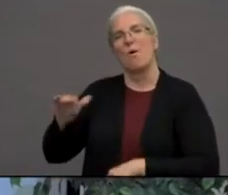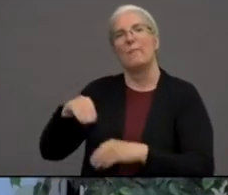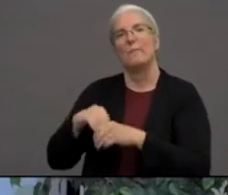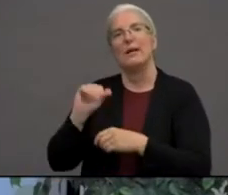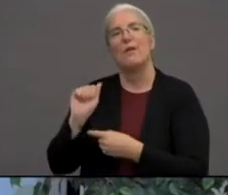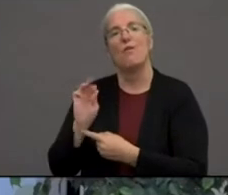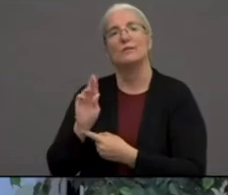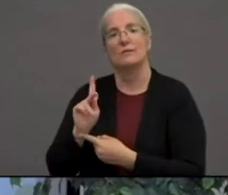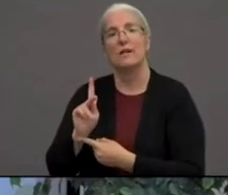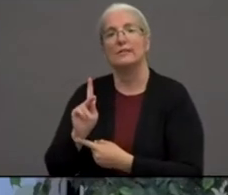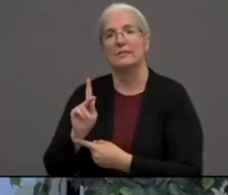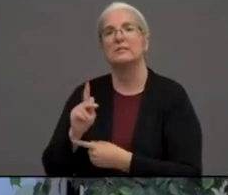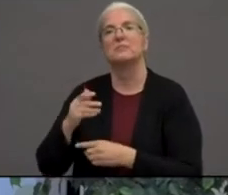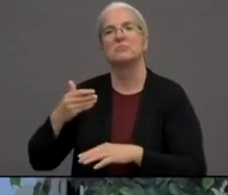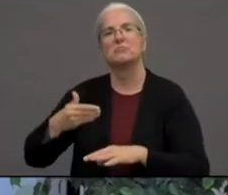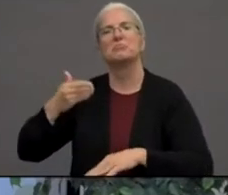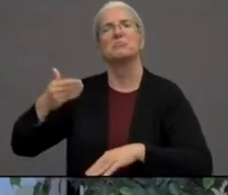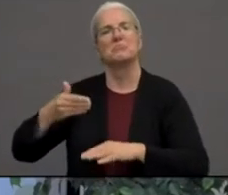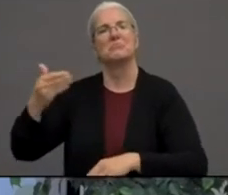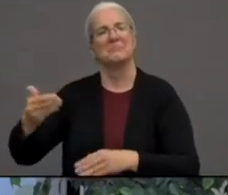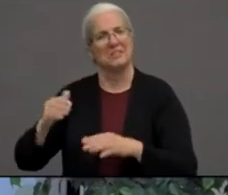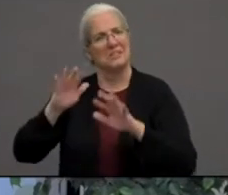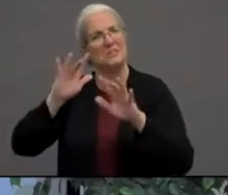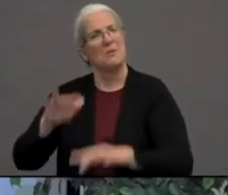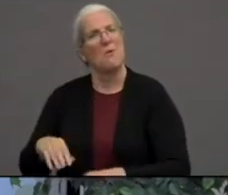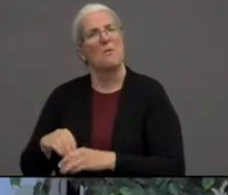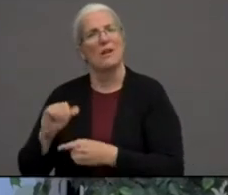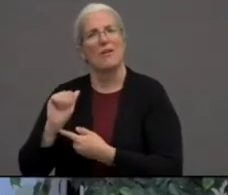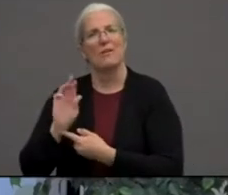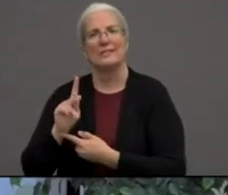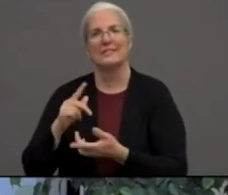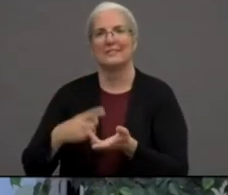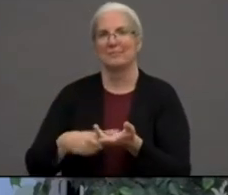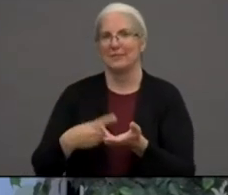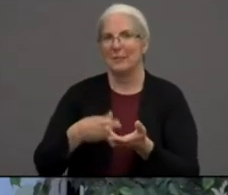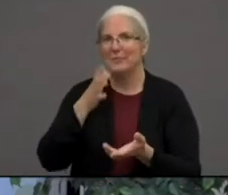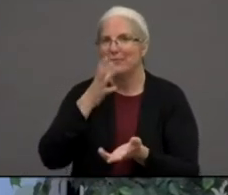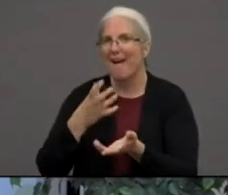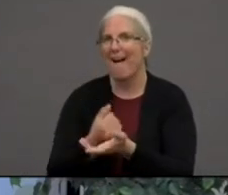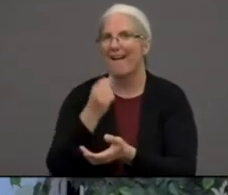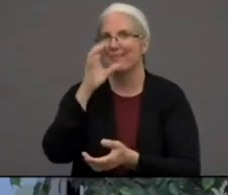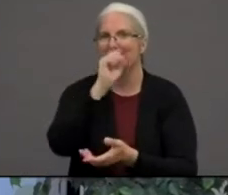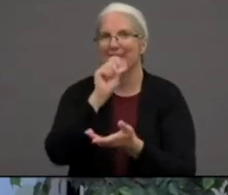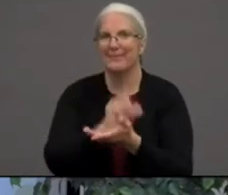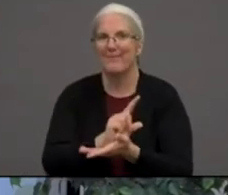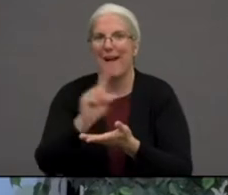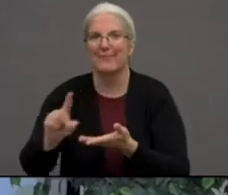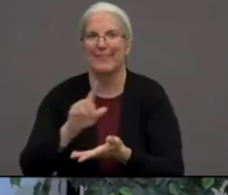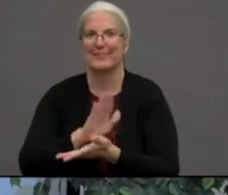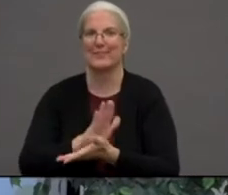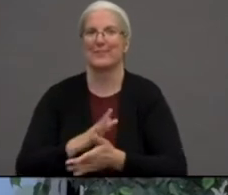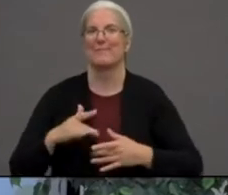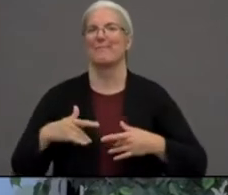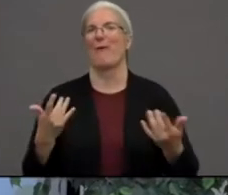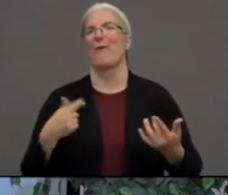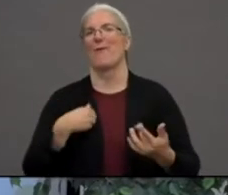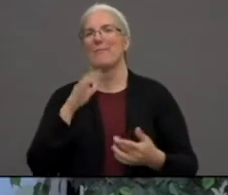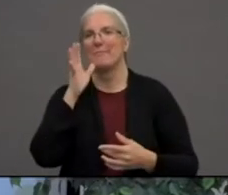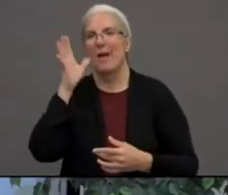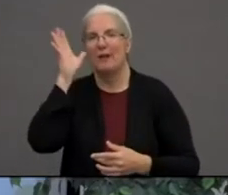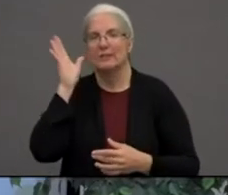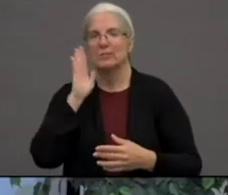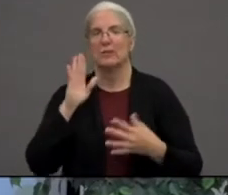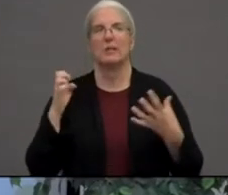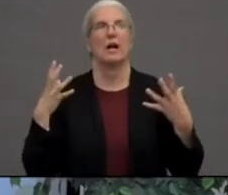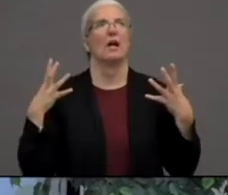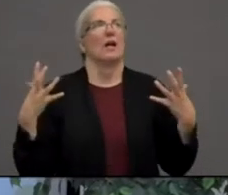time to time. And we would miss probably one week, and the parents would just go crazy. They didn't know